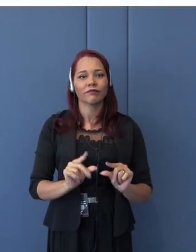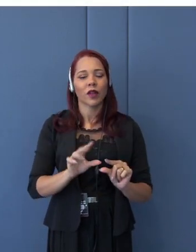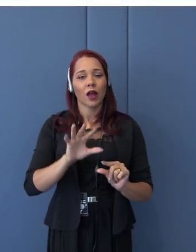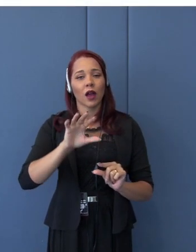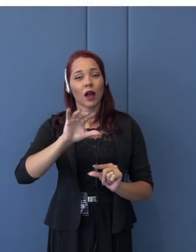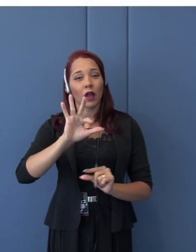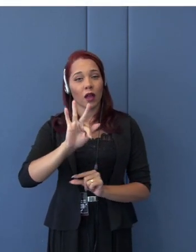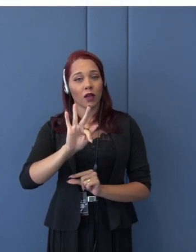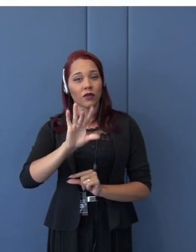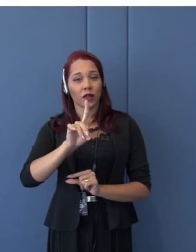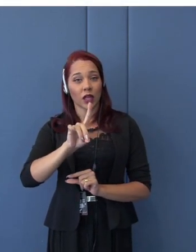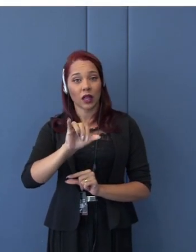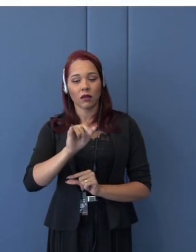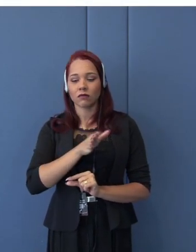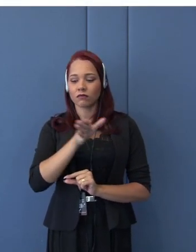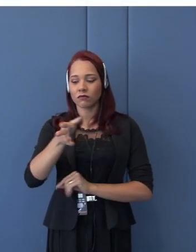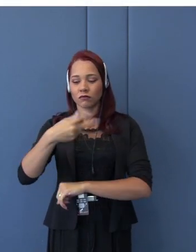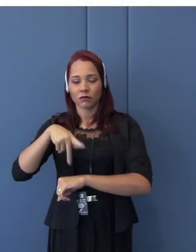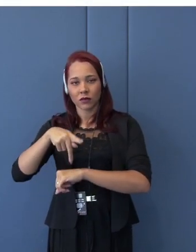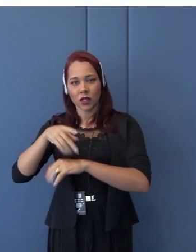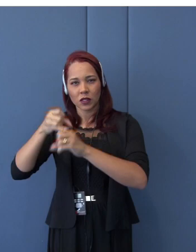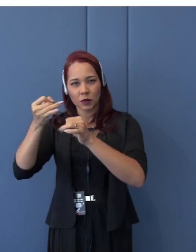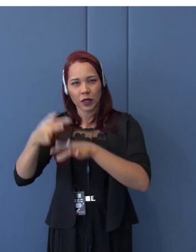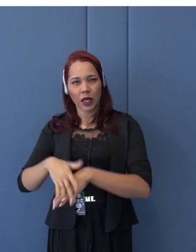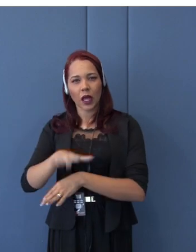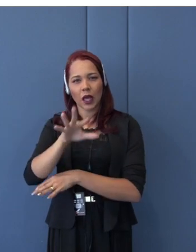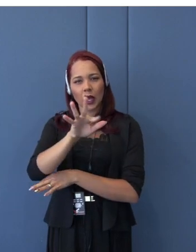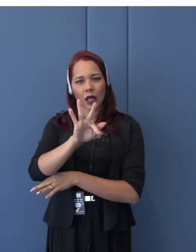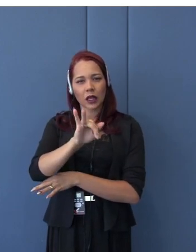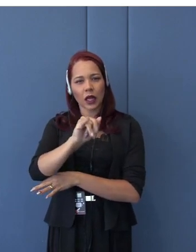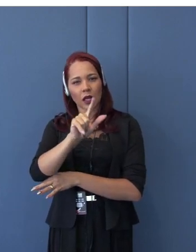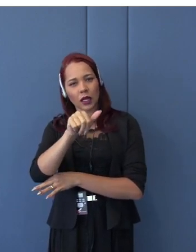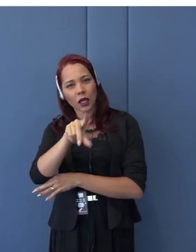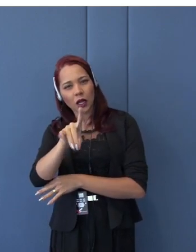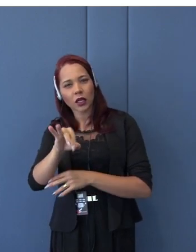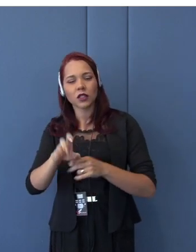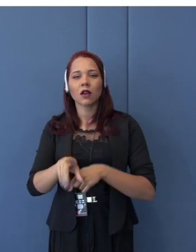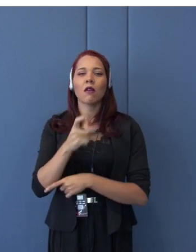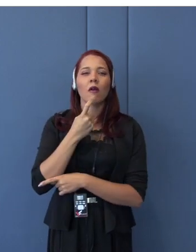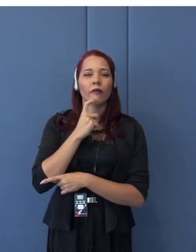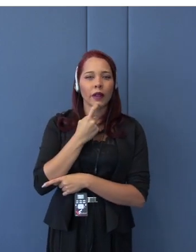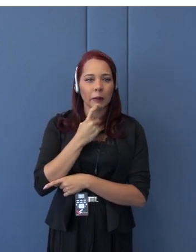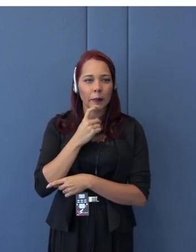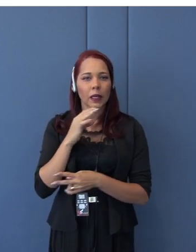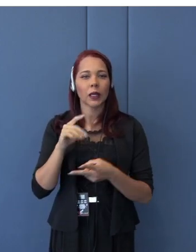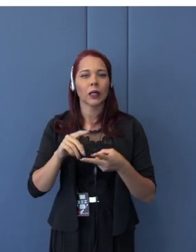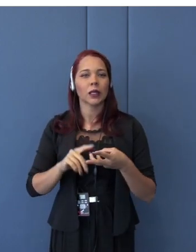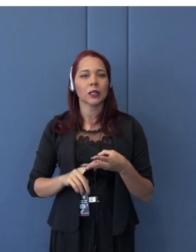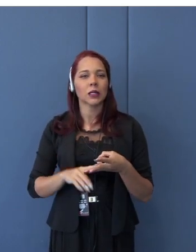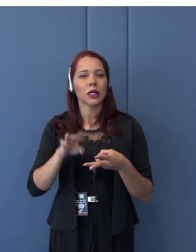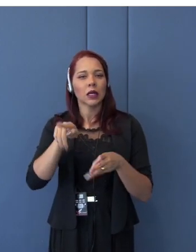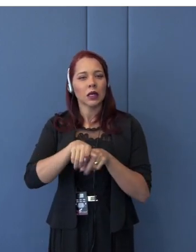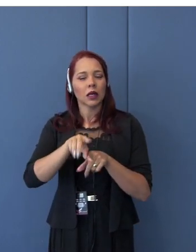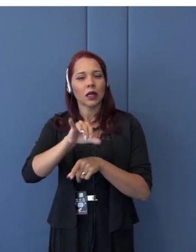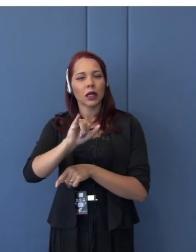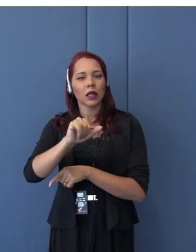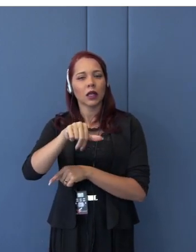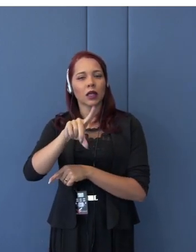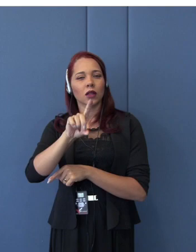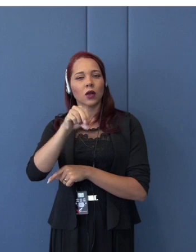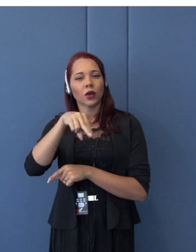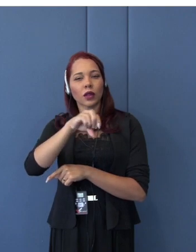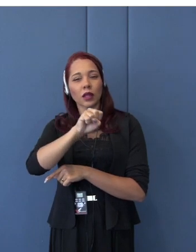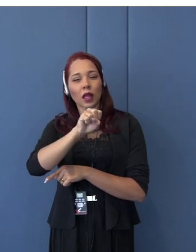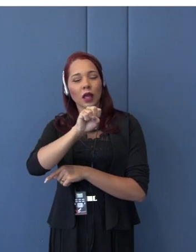I mentioned there, Thailand, Malaysia, Philippines, and Indonesia, and others. And those parts and